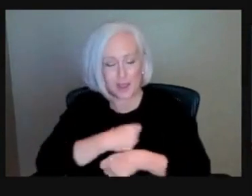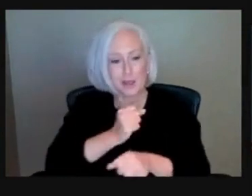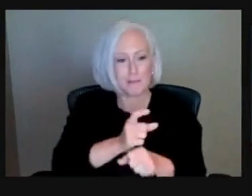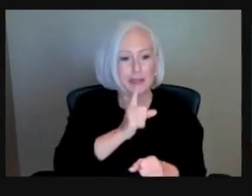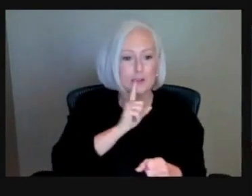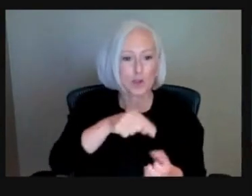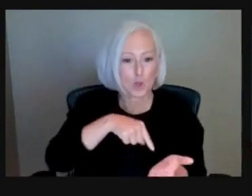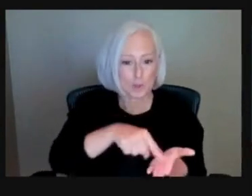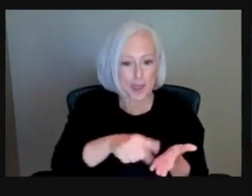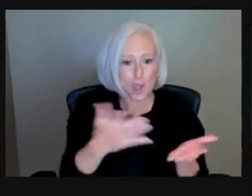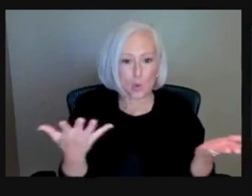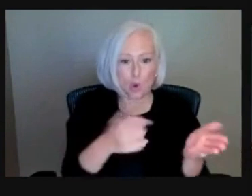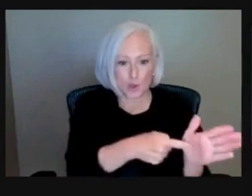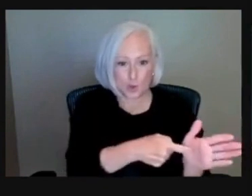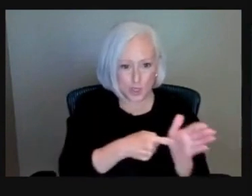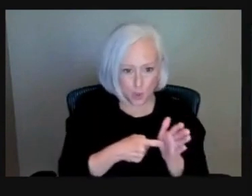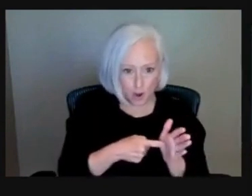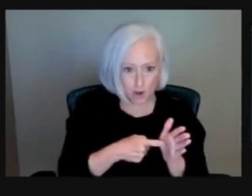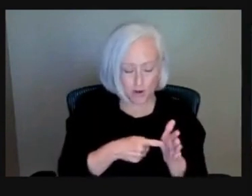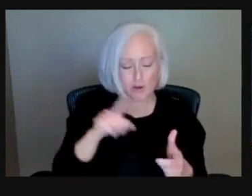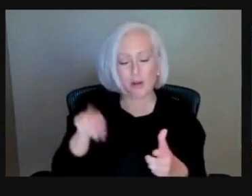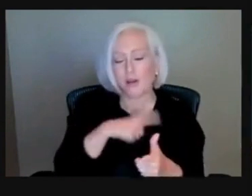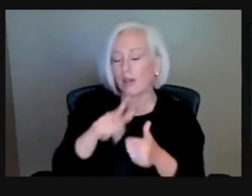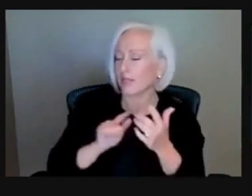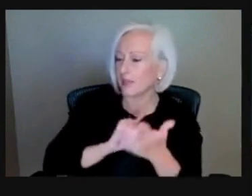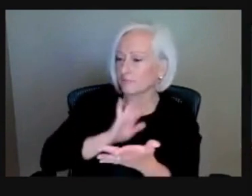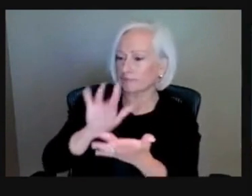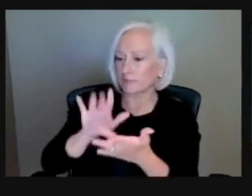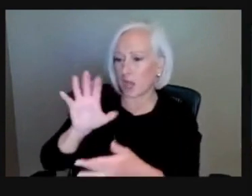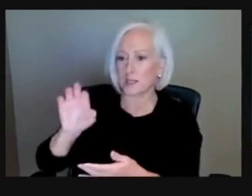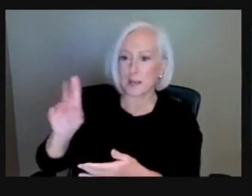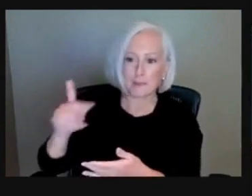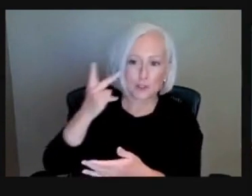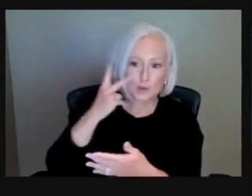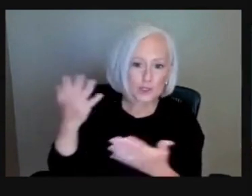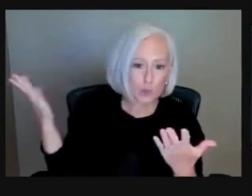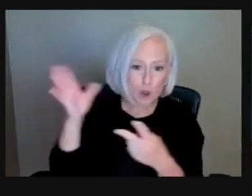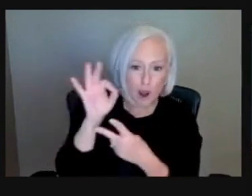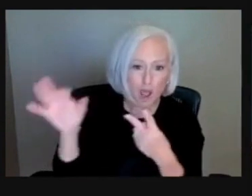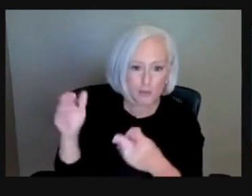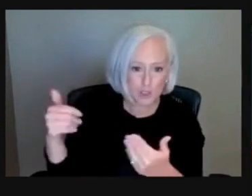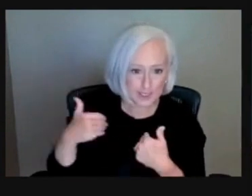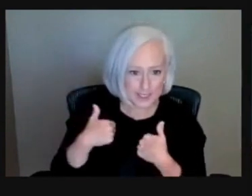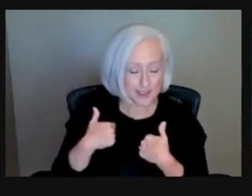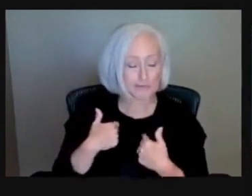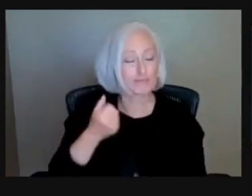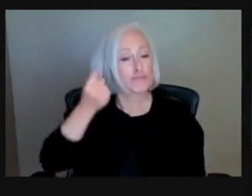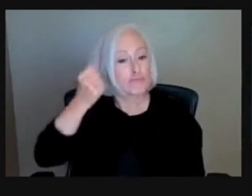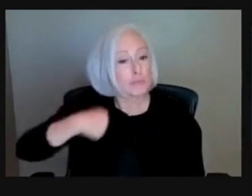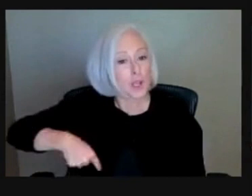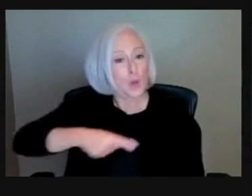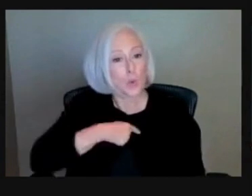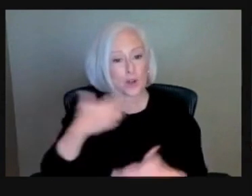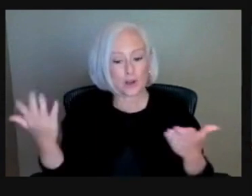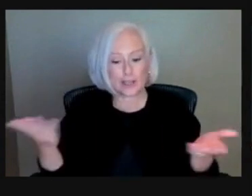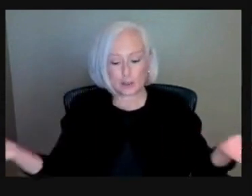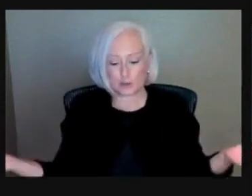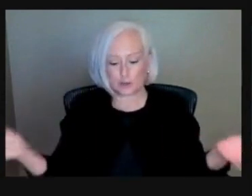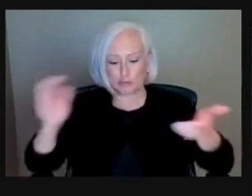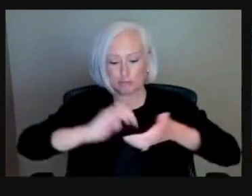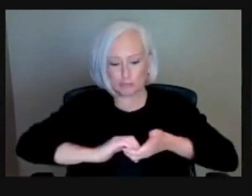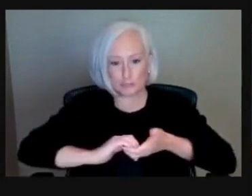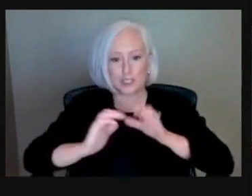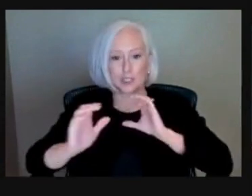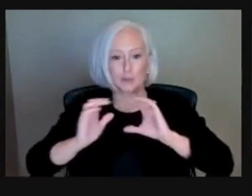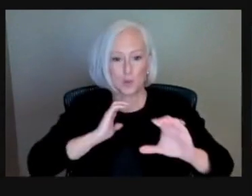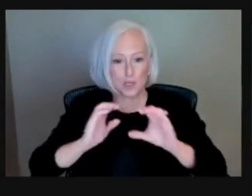find out what your options could be. Again, we're here to help bridge that communication gap. We're here in any